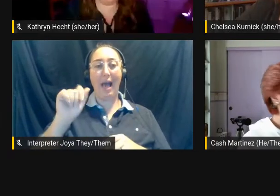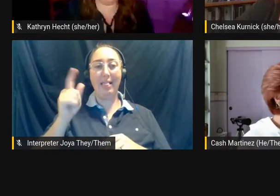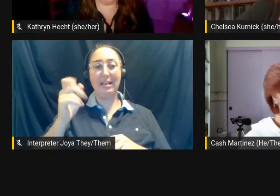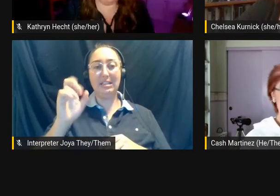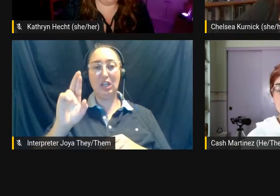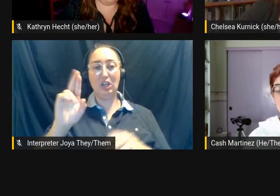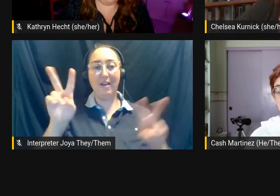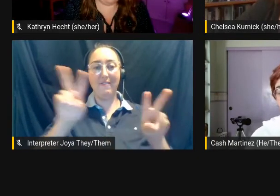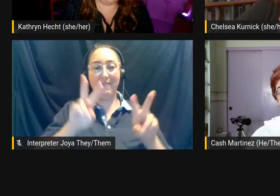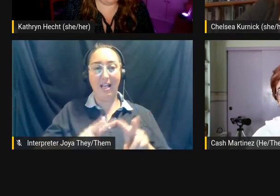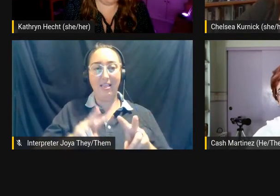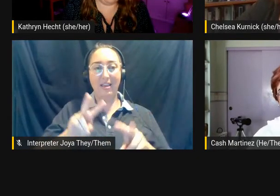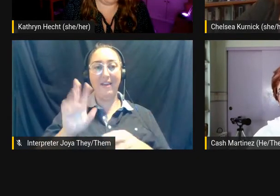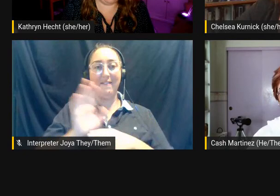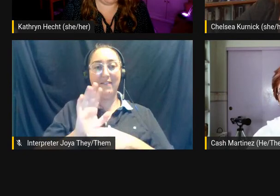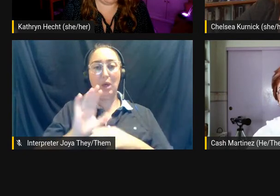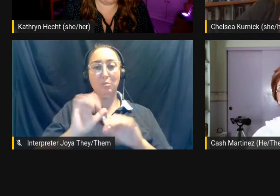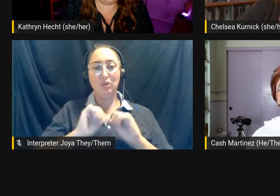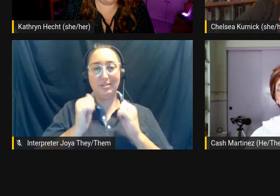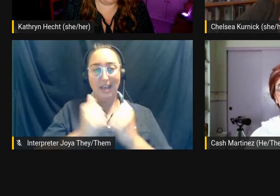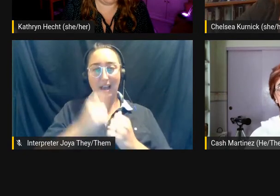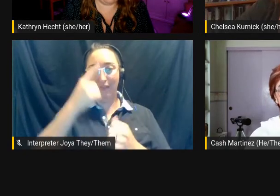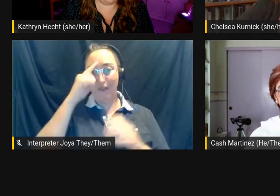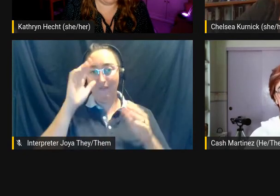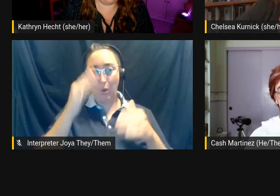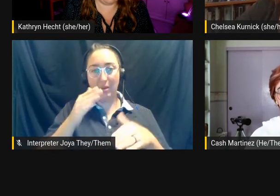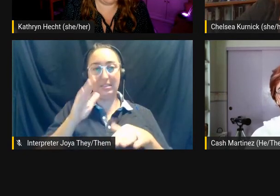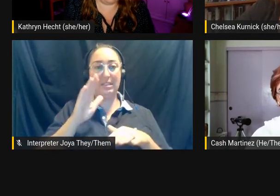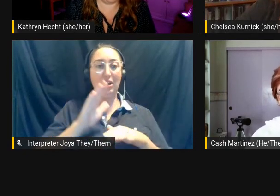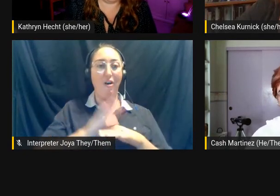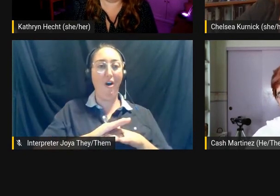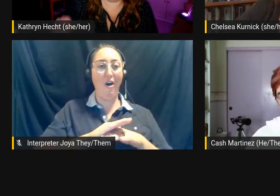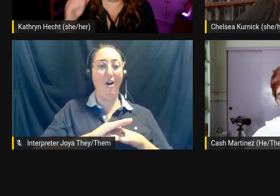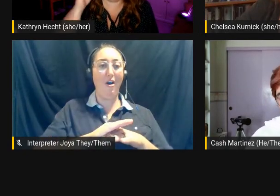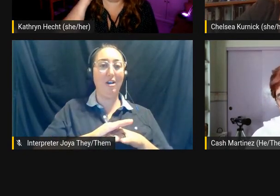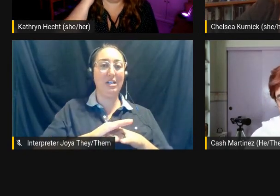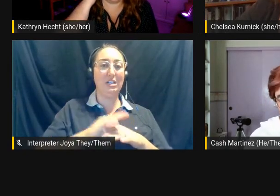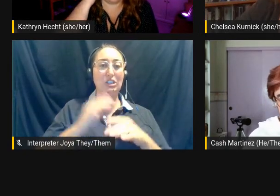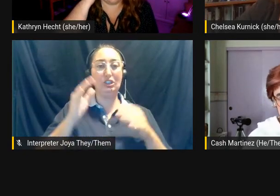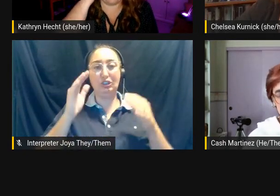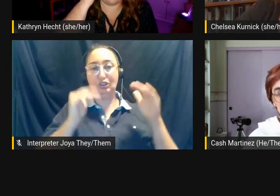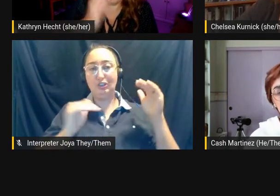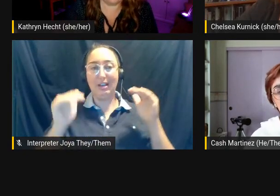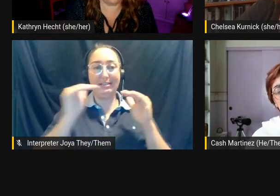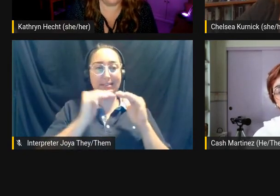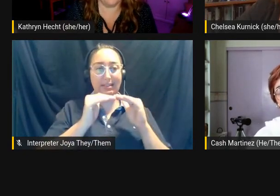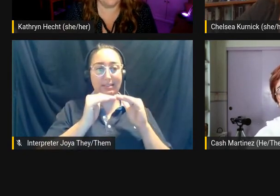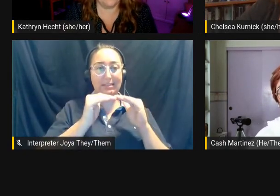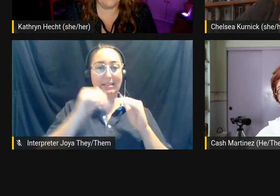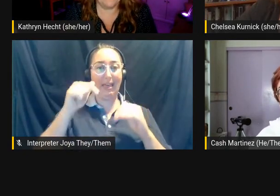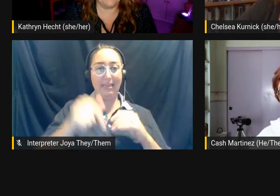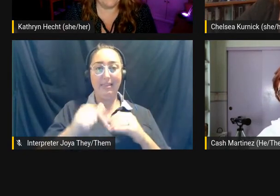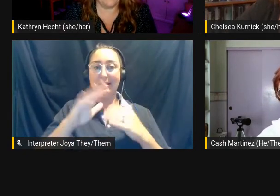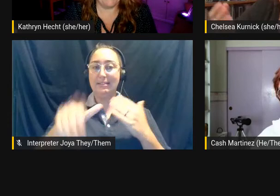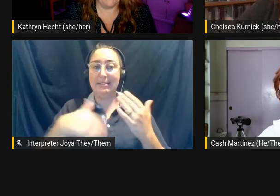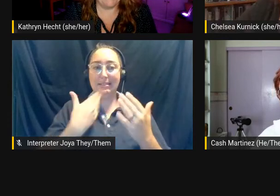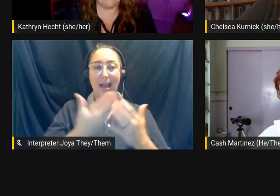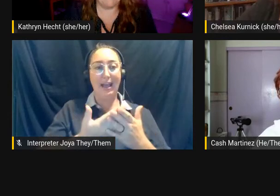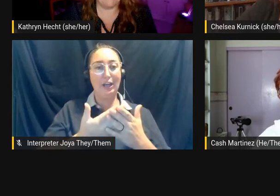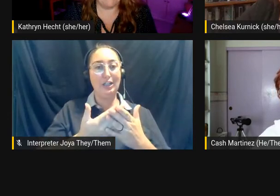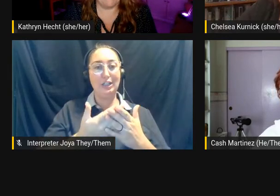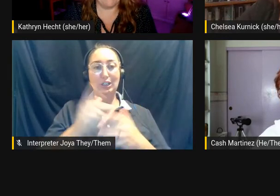for focusing on, um, justice in this entire, um,